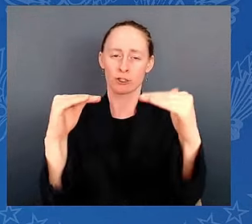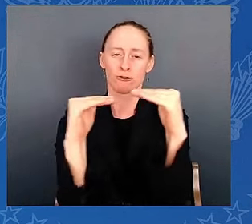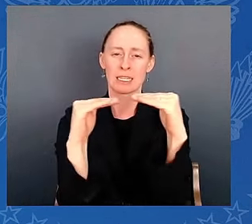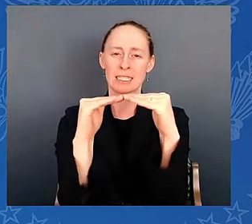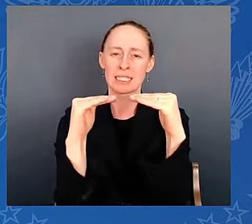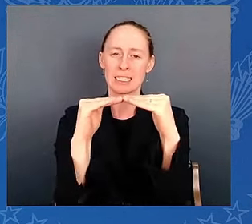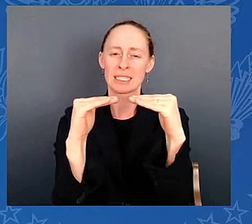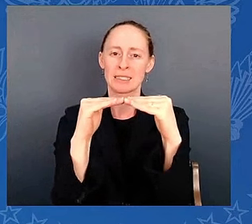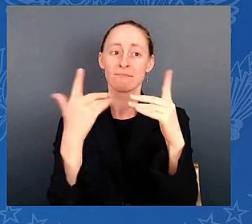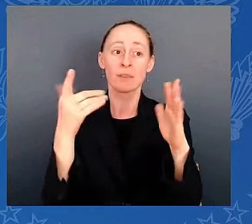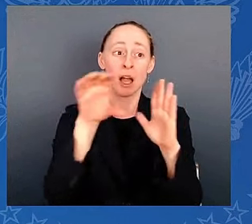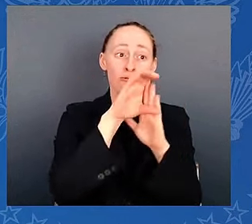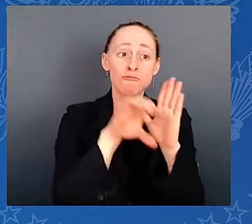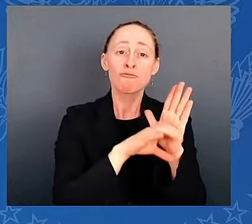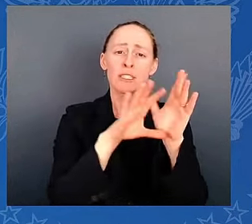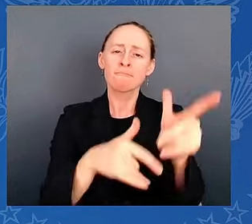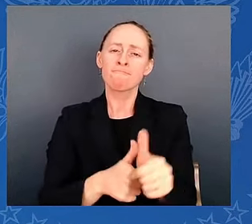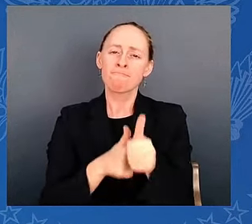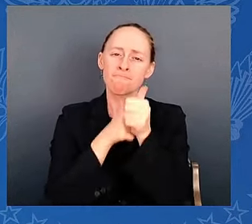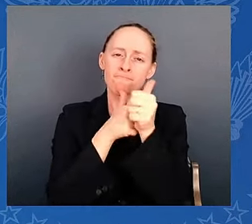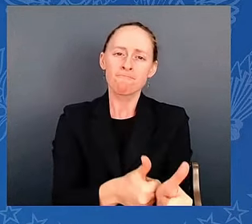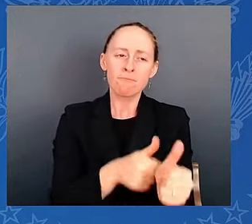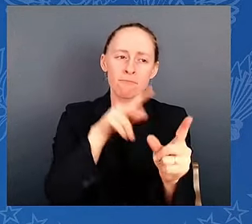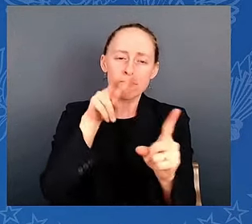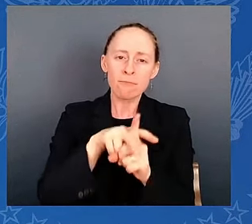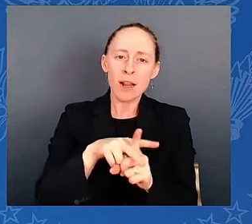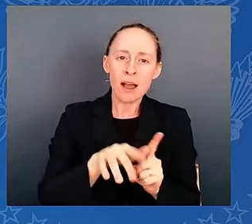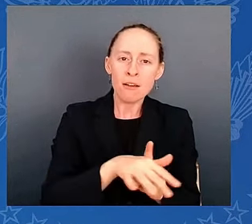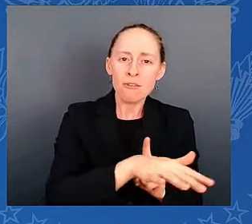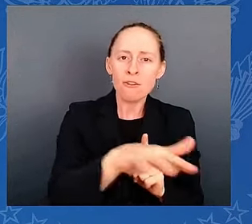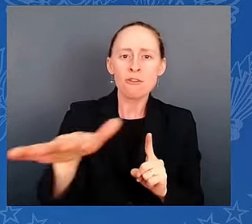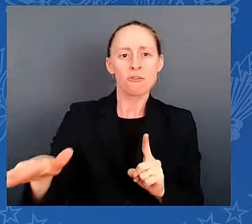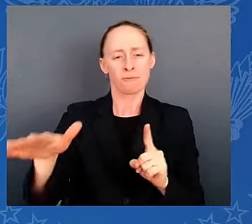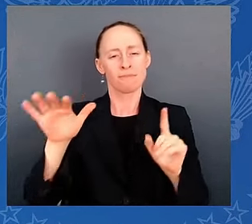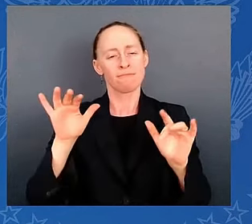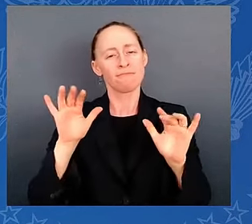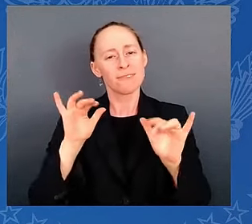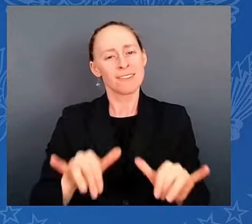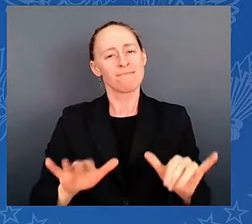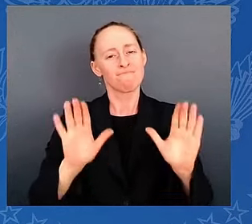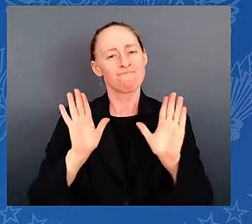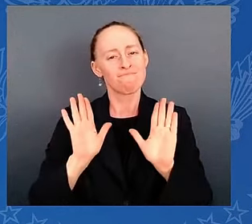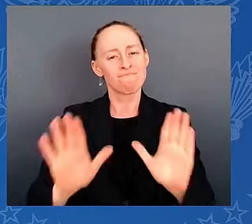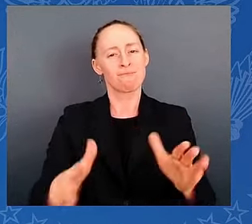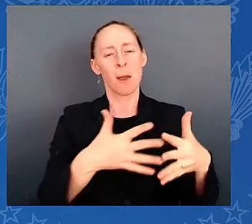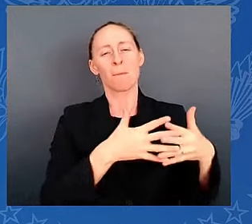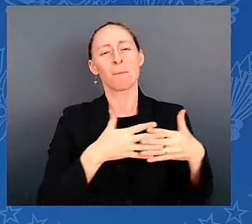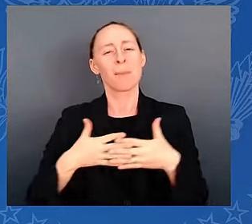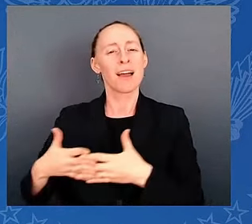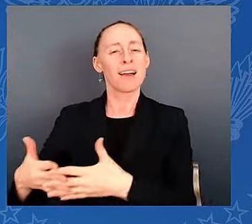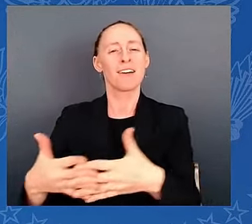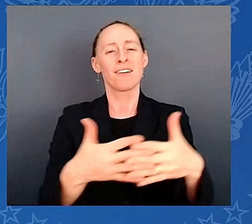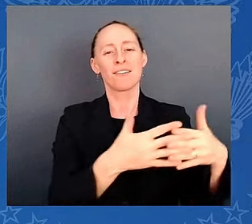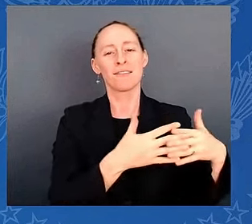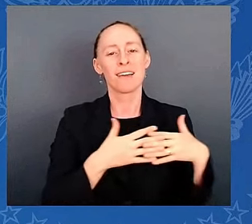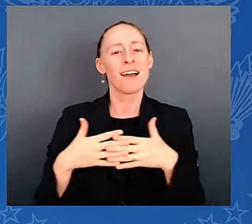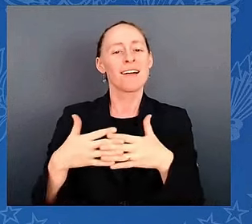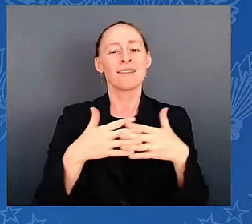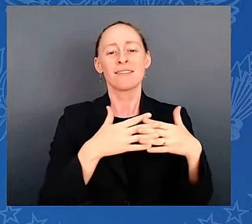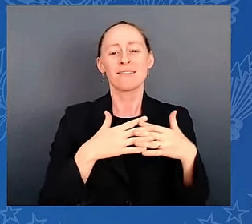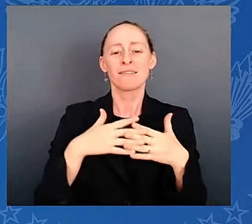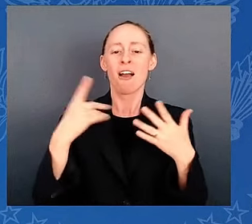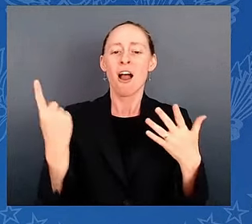stand for an America not of extremism and fury, but of decency and grace. All of us now